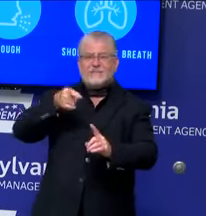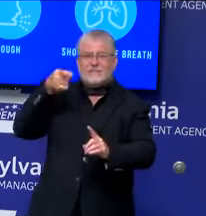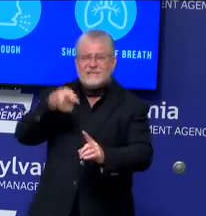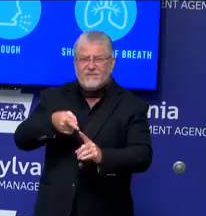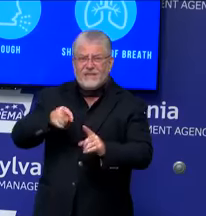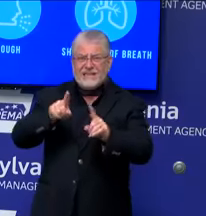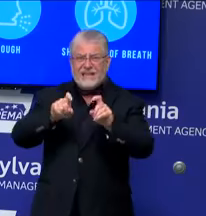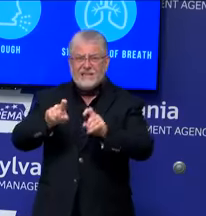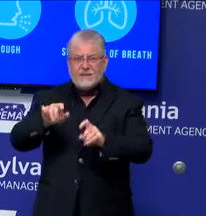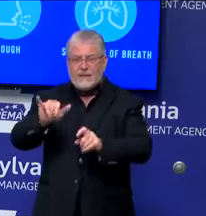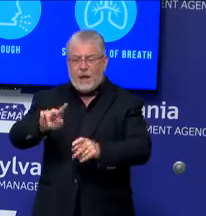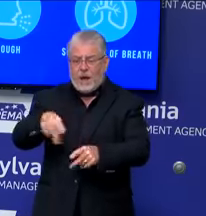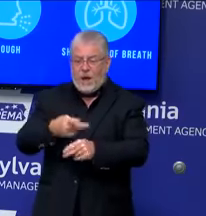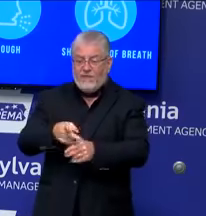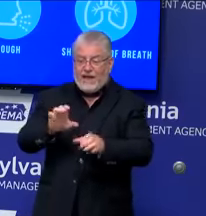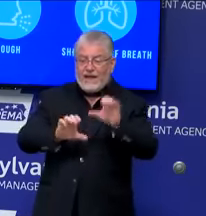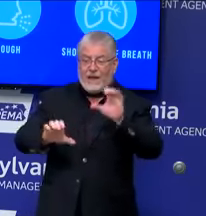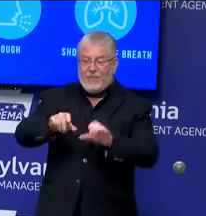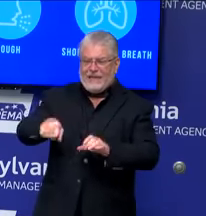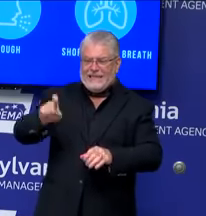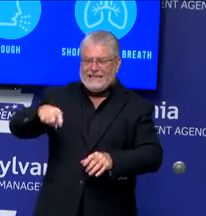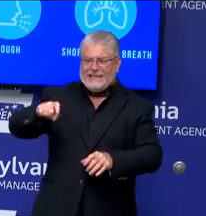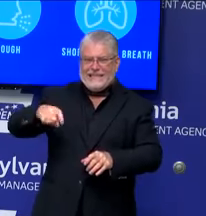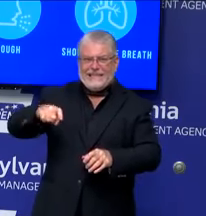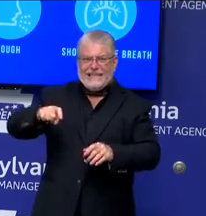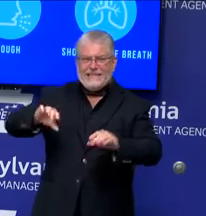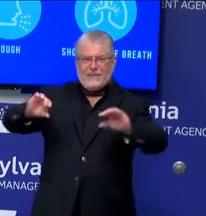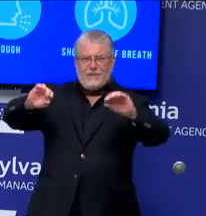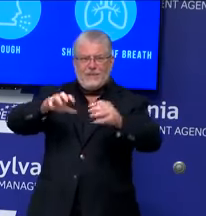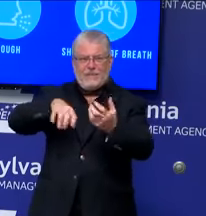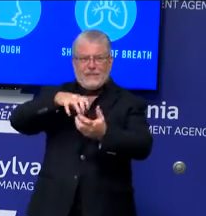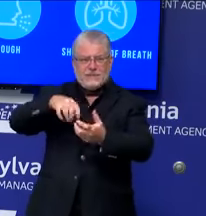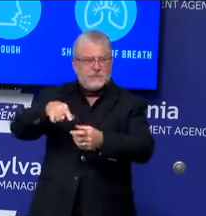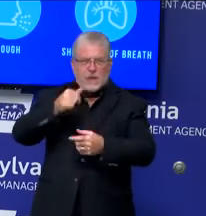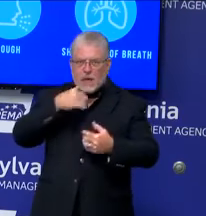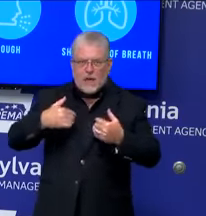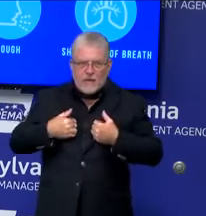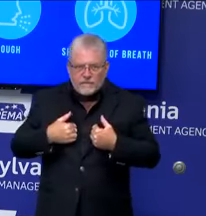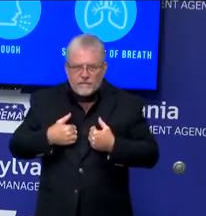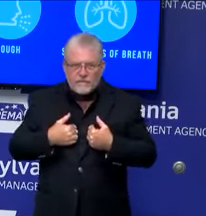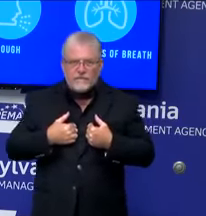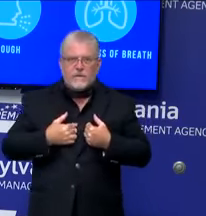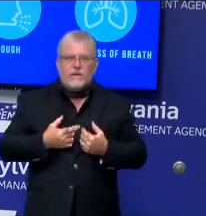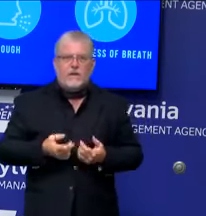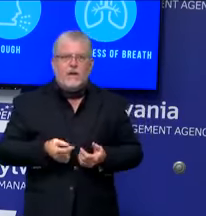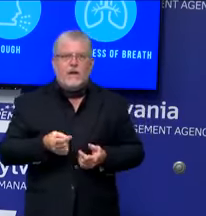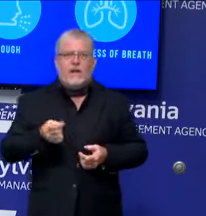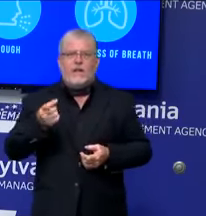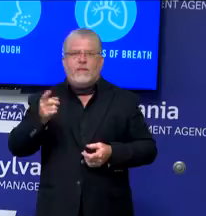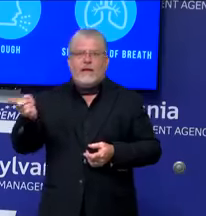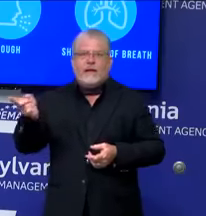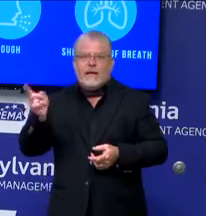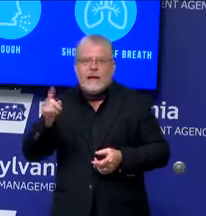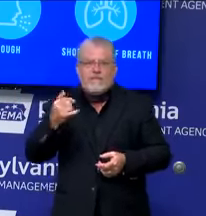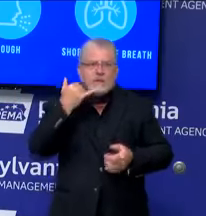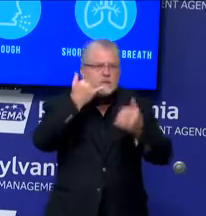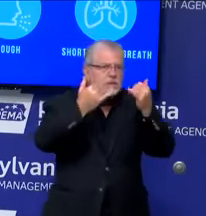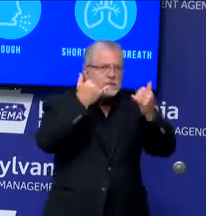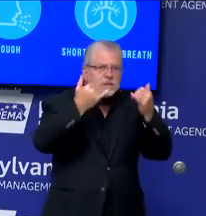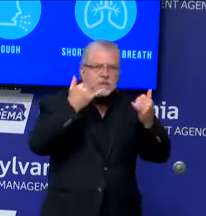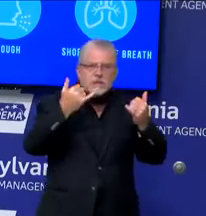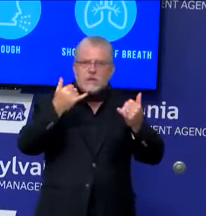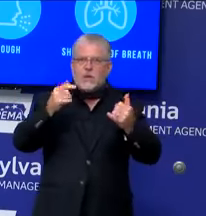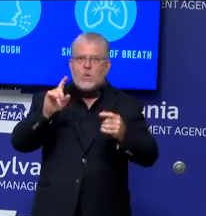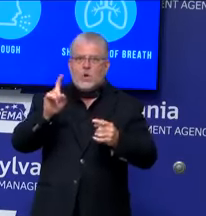actually had a call with many of the hospitals, and some of them are looking for those reagents and chemicals. We don't have them,